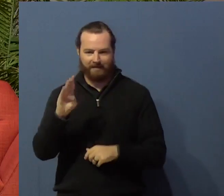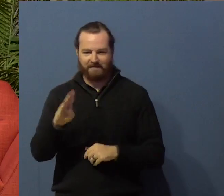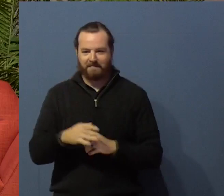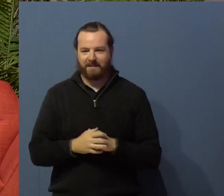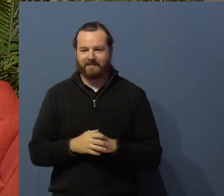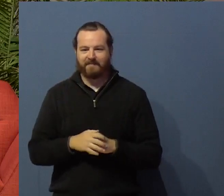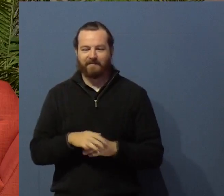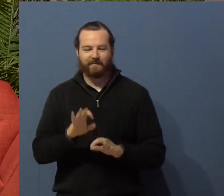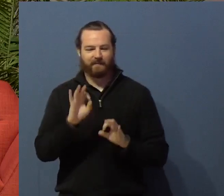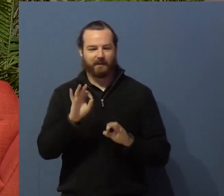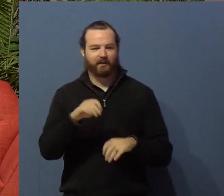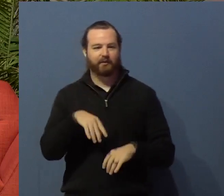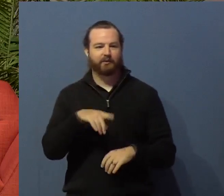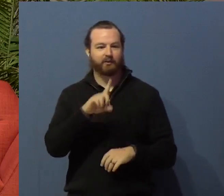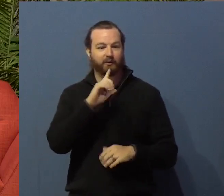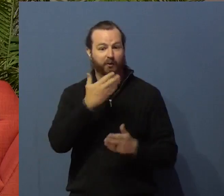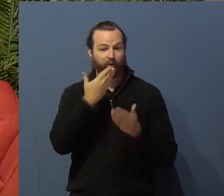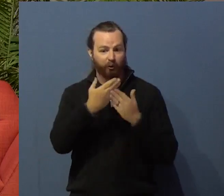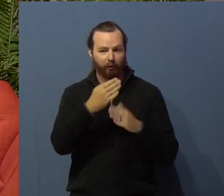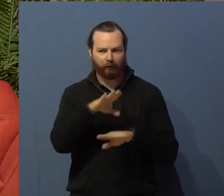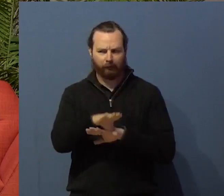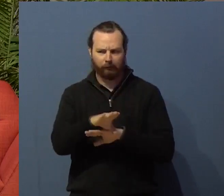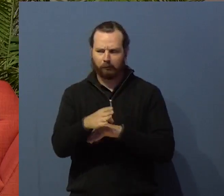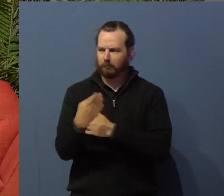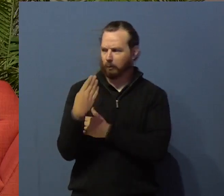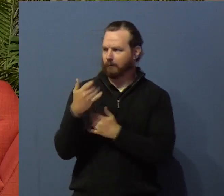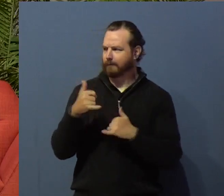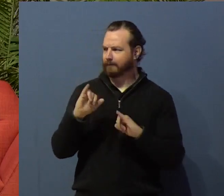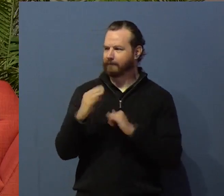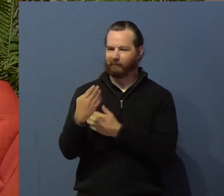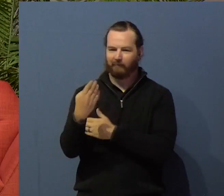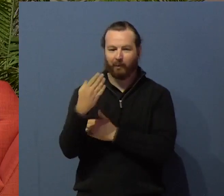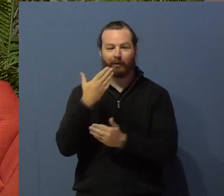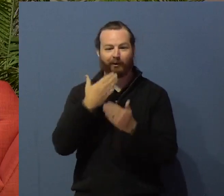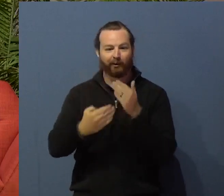Well, good afternoon, good morning, it's still morning, good morning.